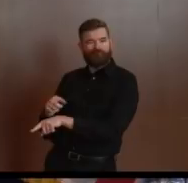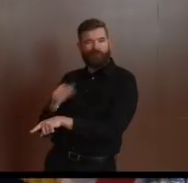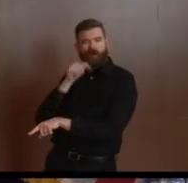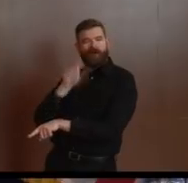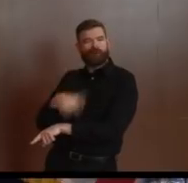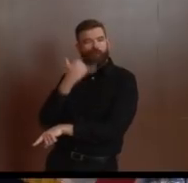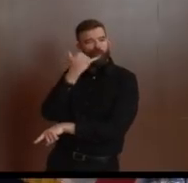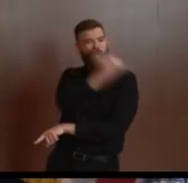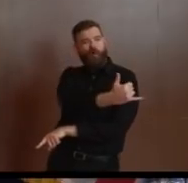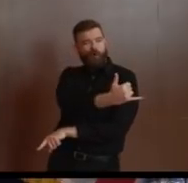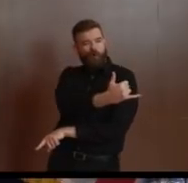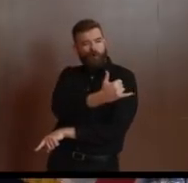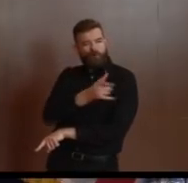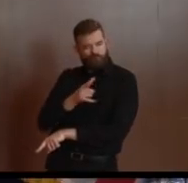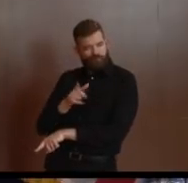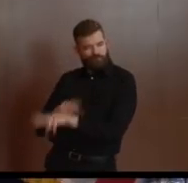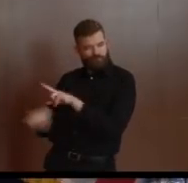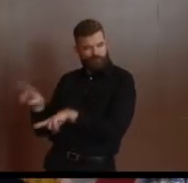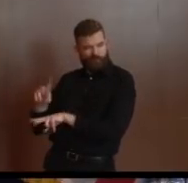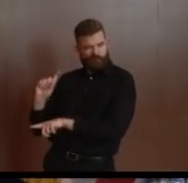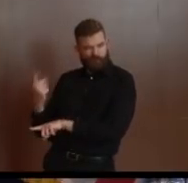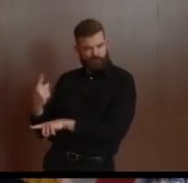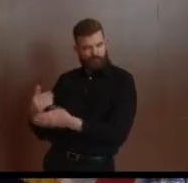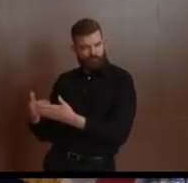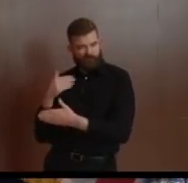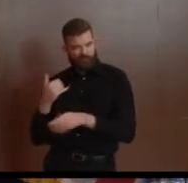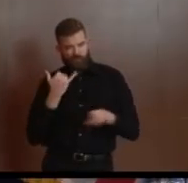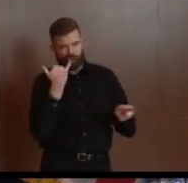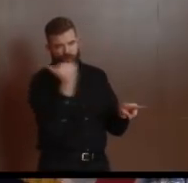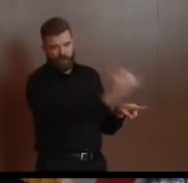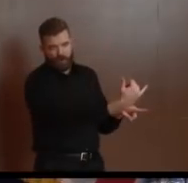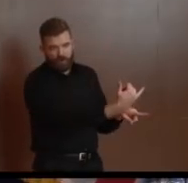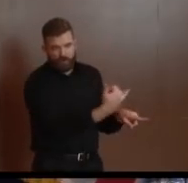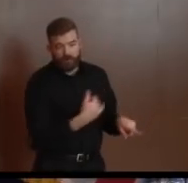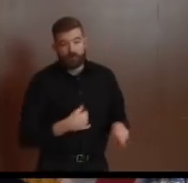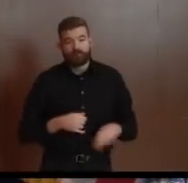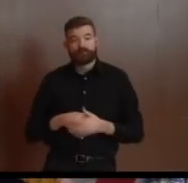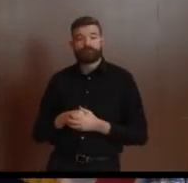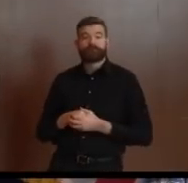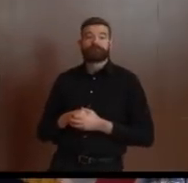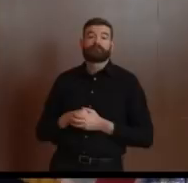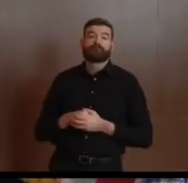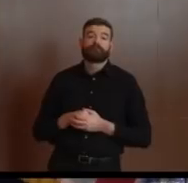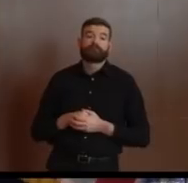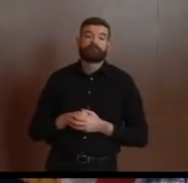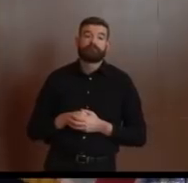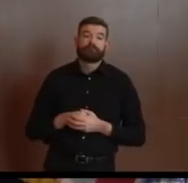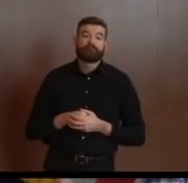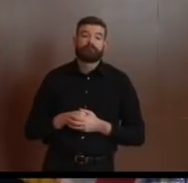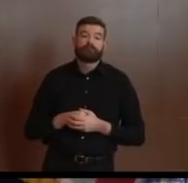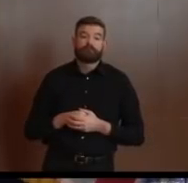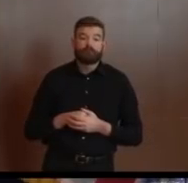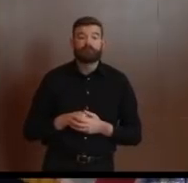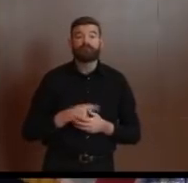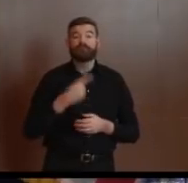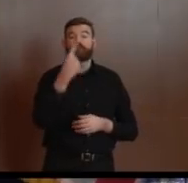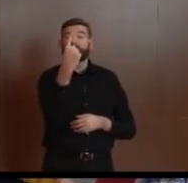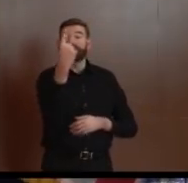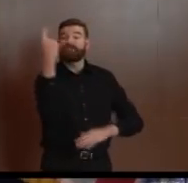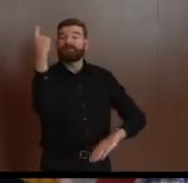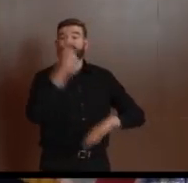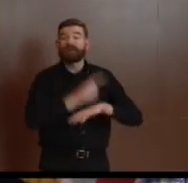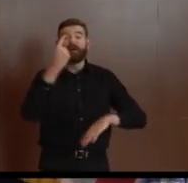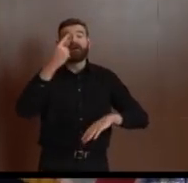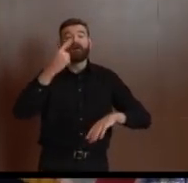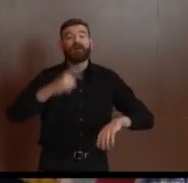it was accessed more than 1.6 million times, more than 1.6 million times. It is continually updated.